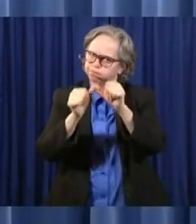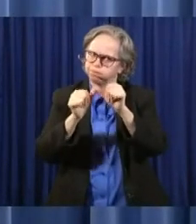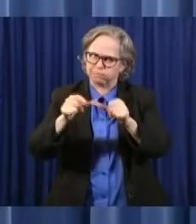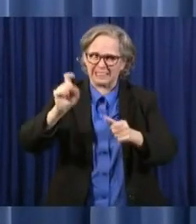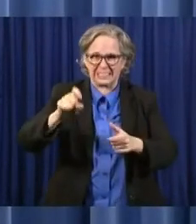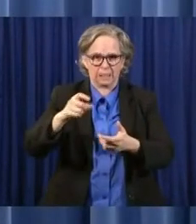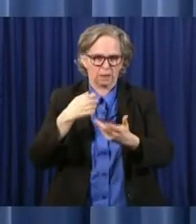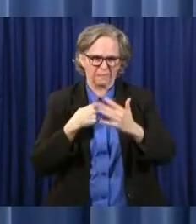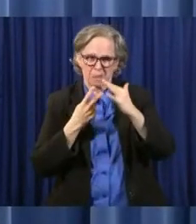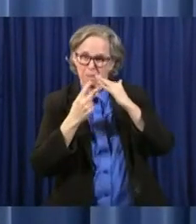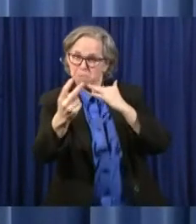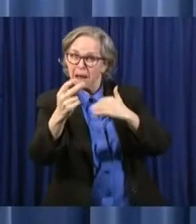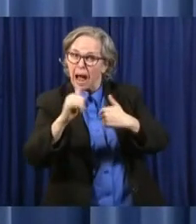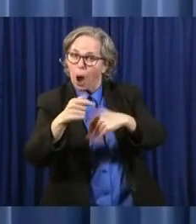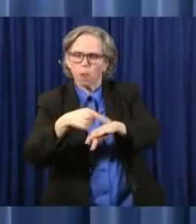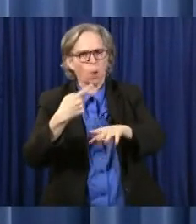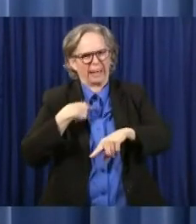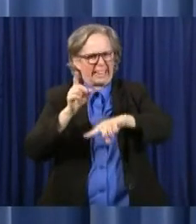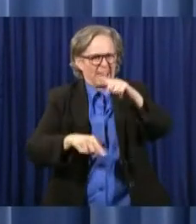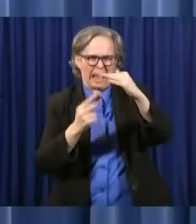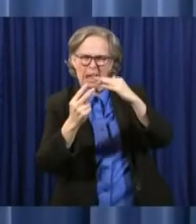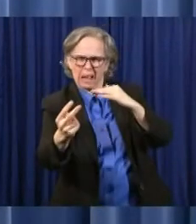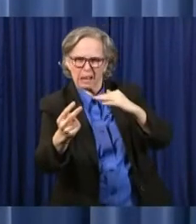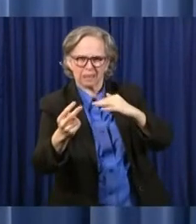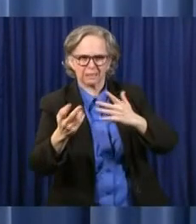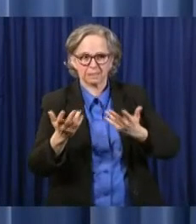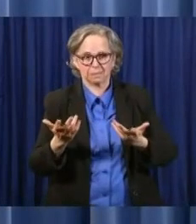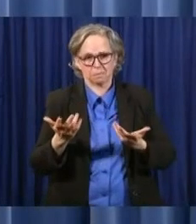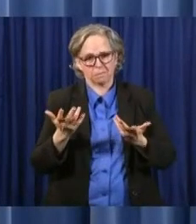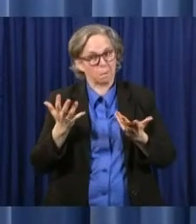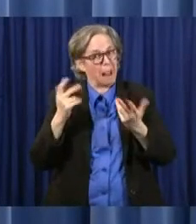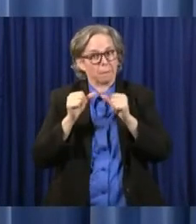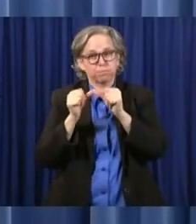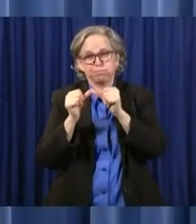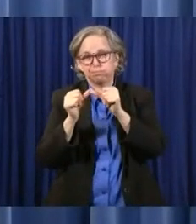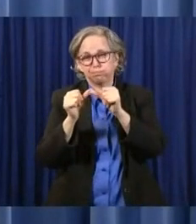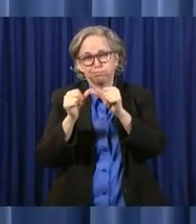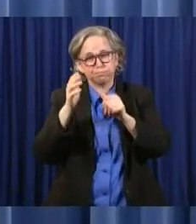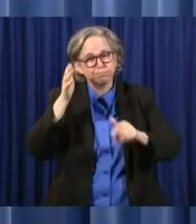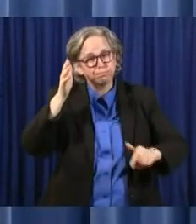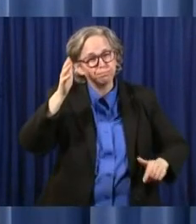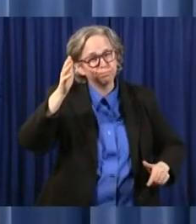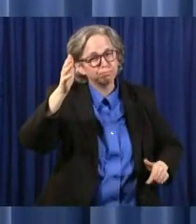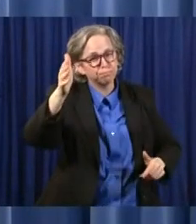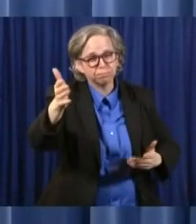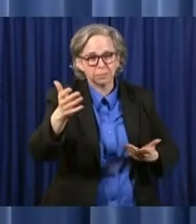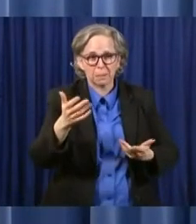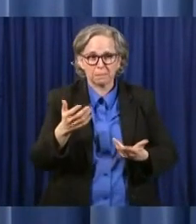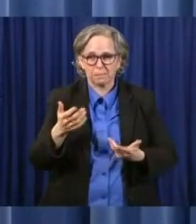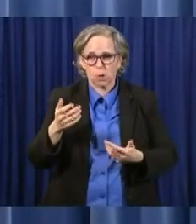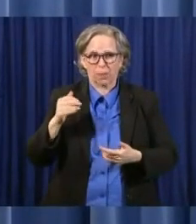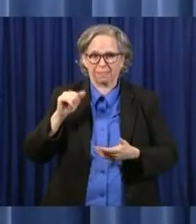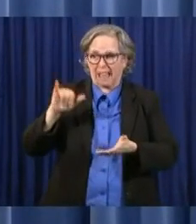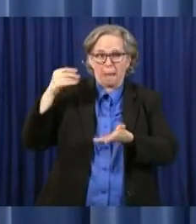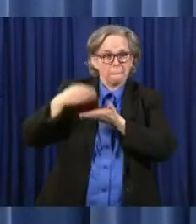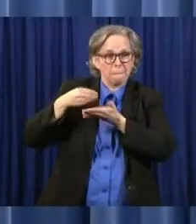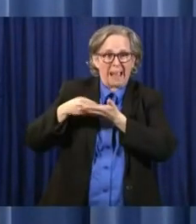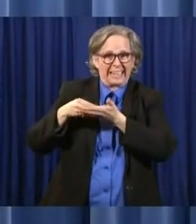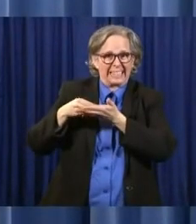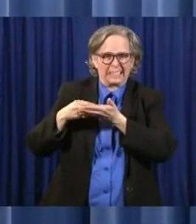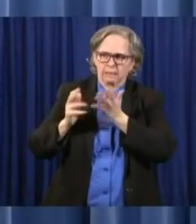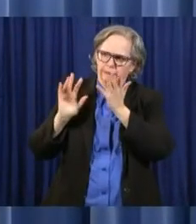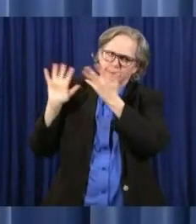be a long, cold, lingering storm. We should not use that rainy day funding until we have to.